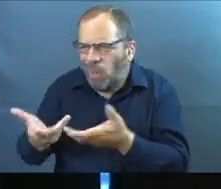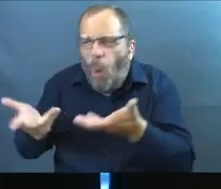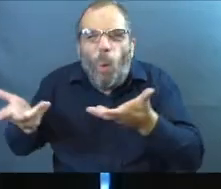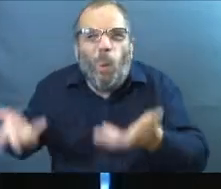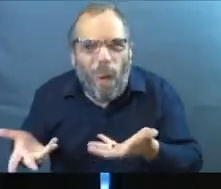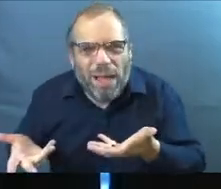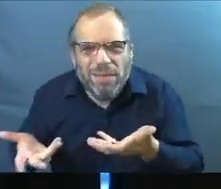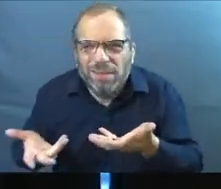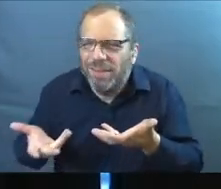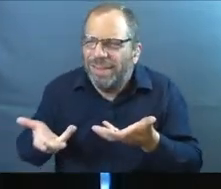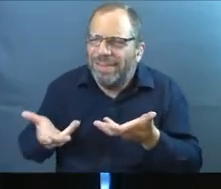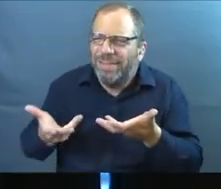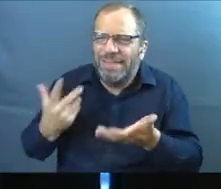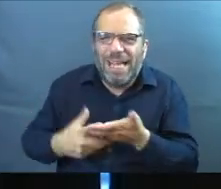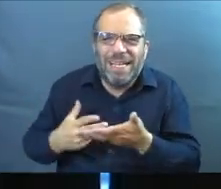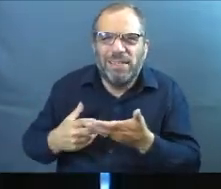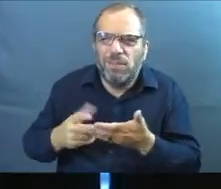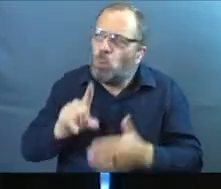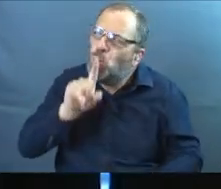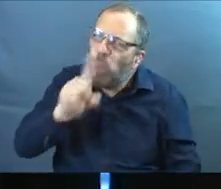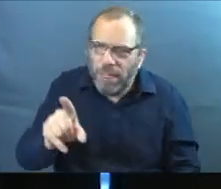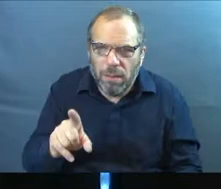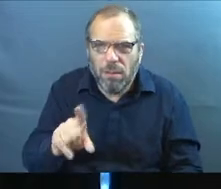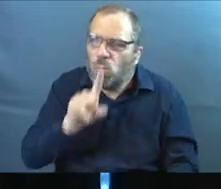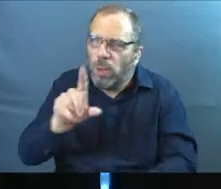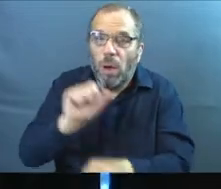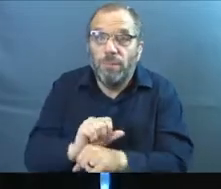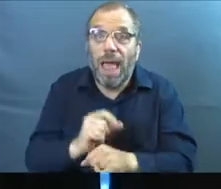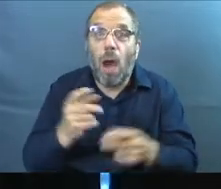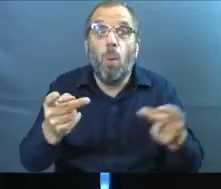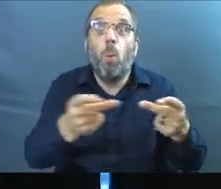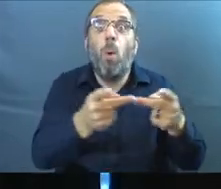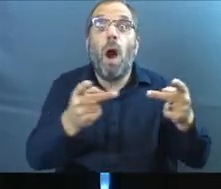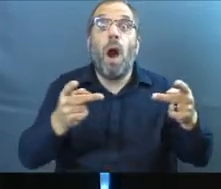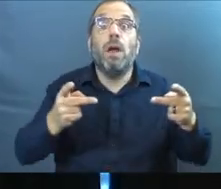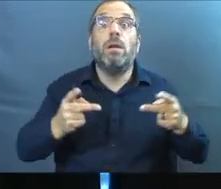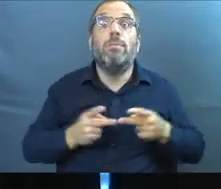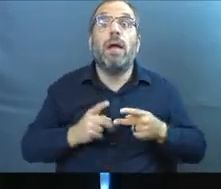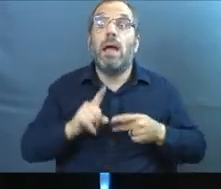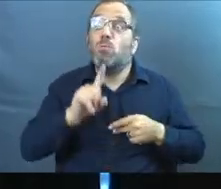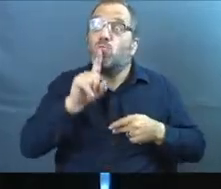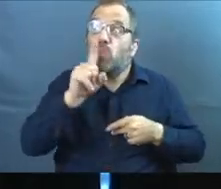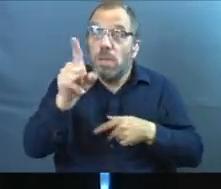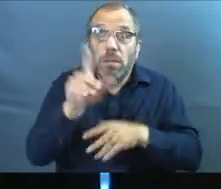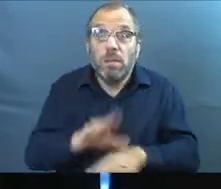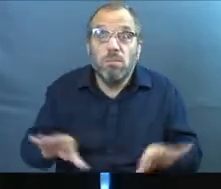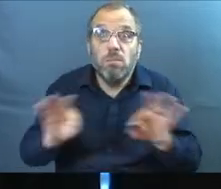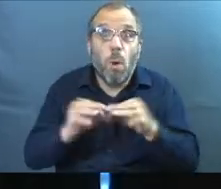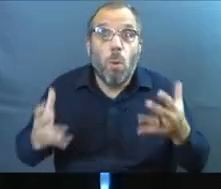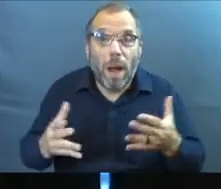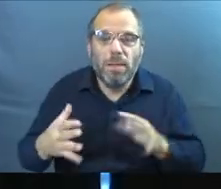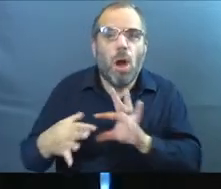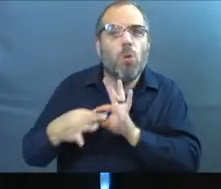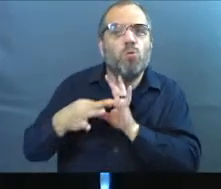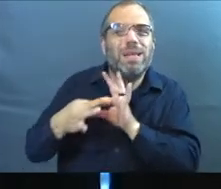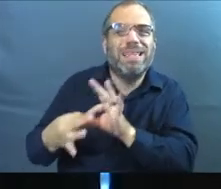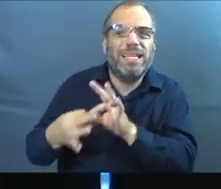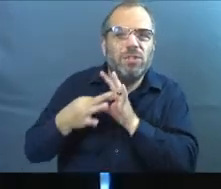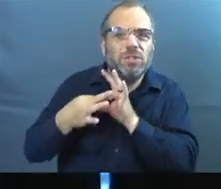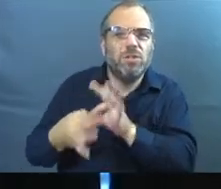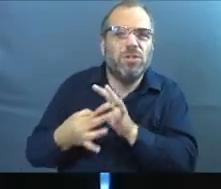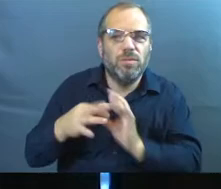what of what we're saying is authentic. One place where authenticity always matters is relationships.